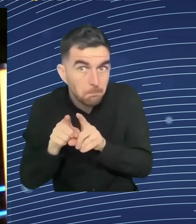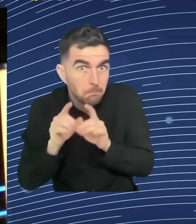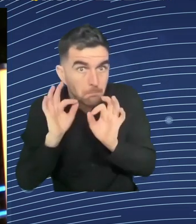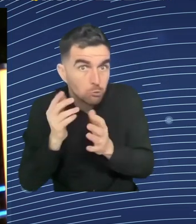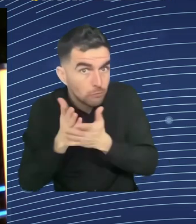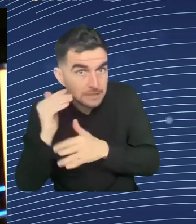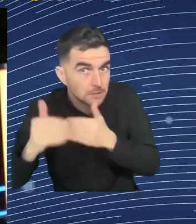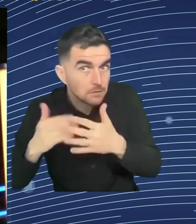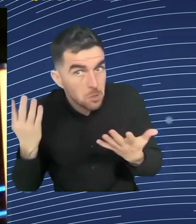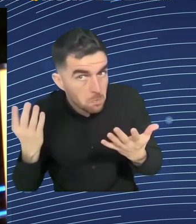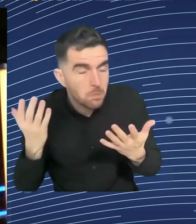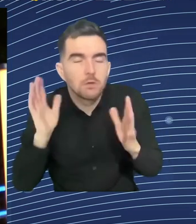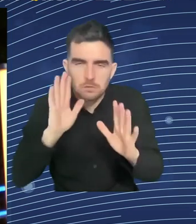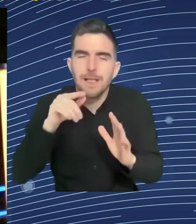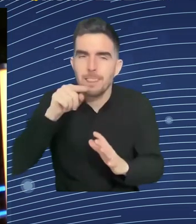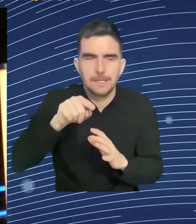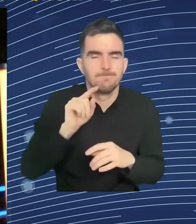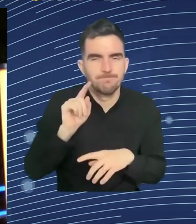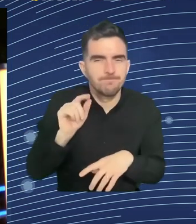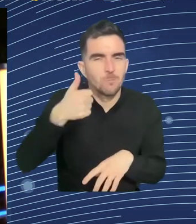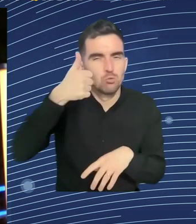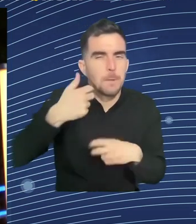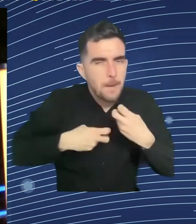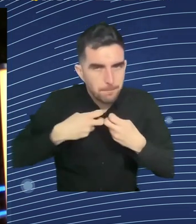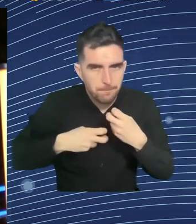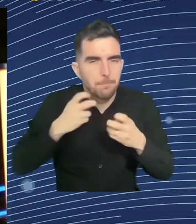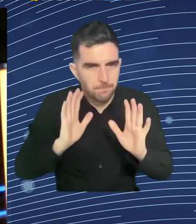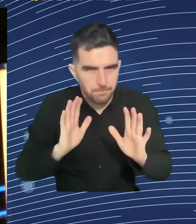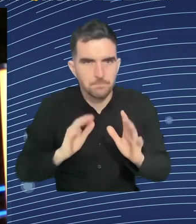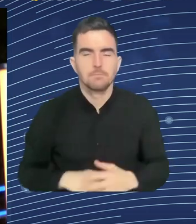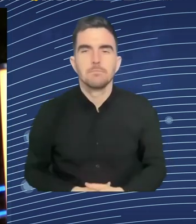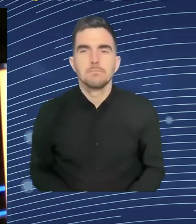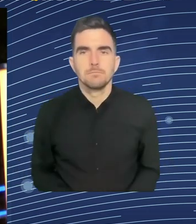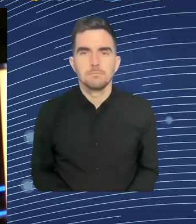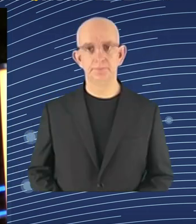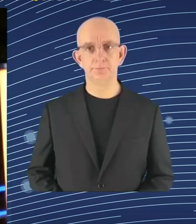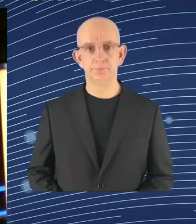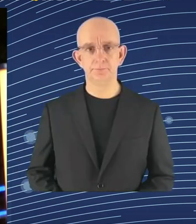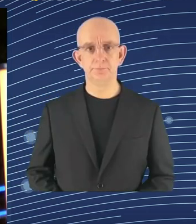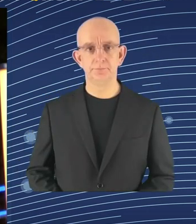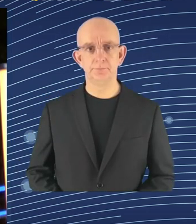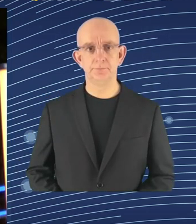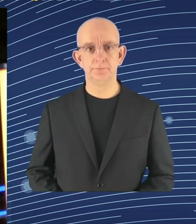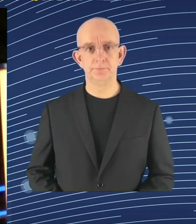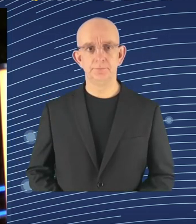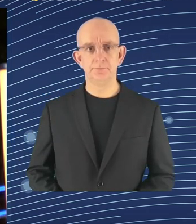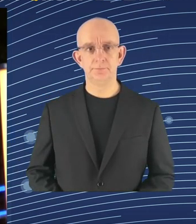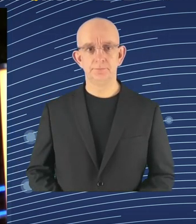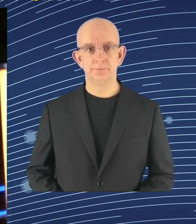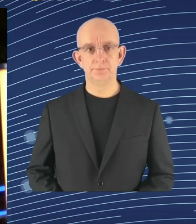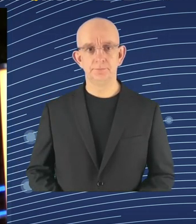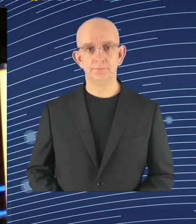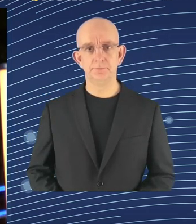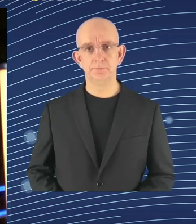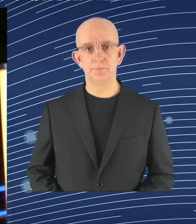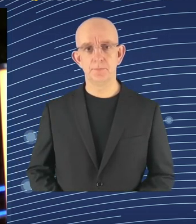What are you? Are you an independent worker, self-employed, or are you finally a worker but the platform